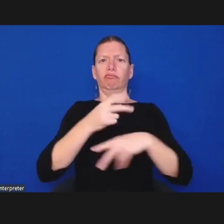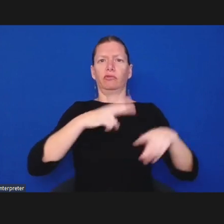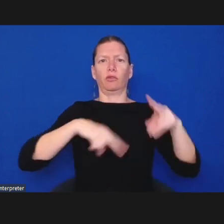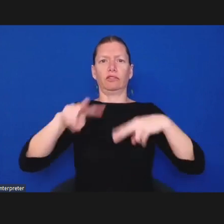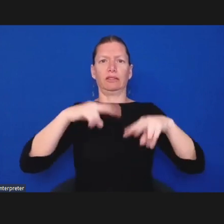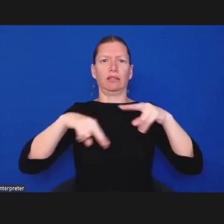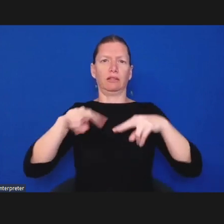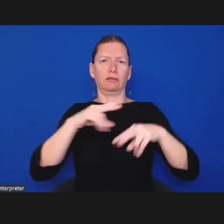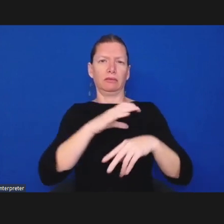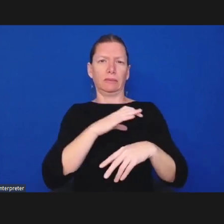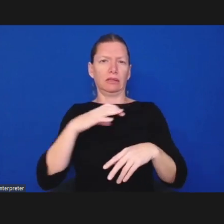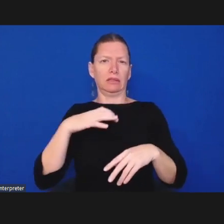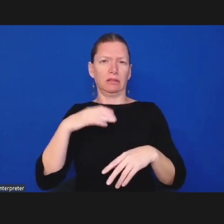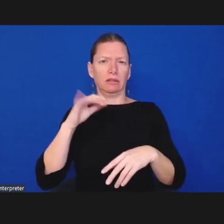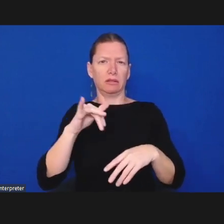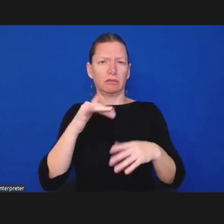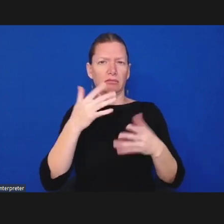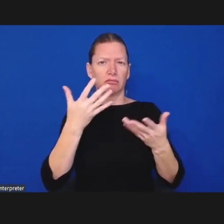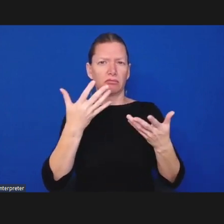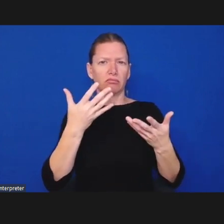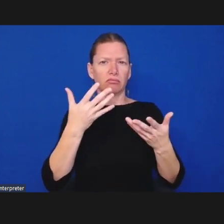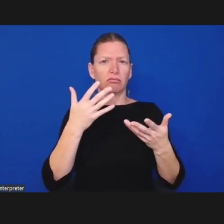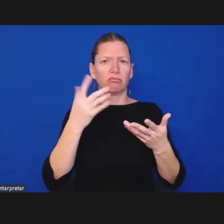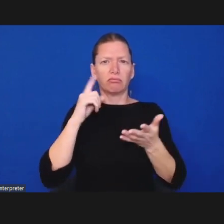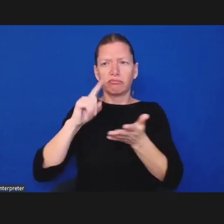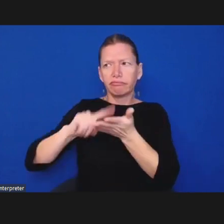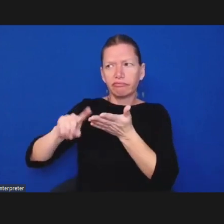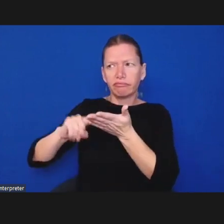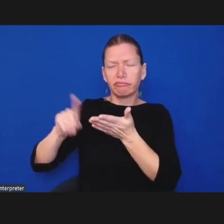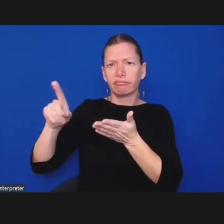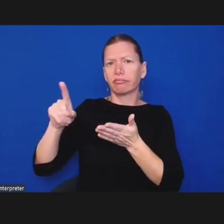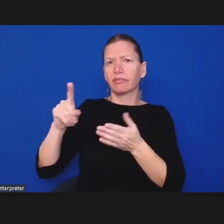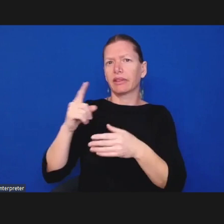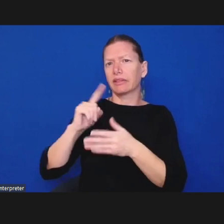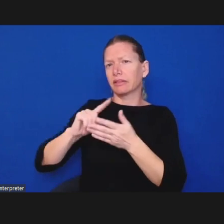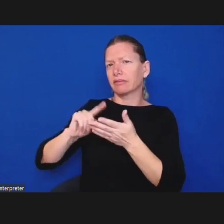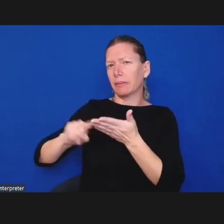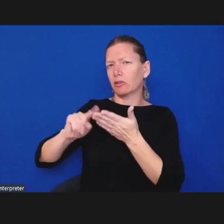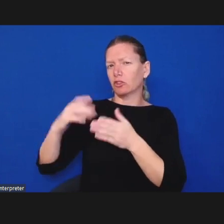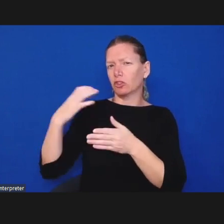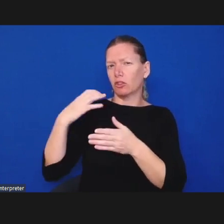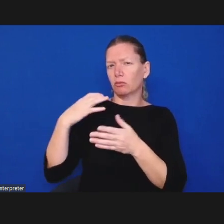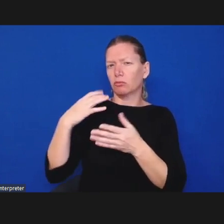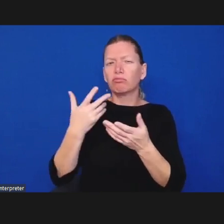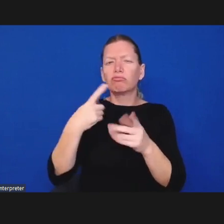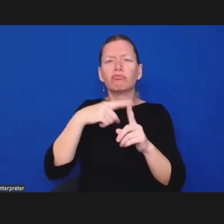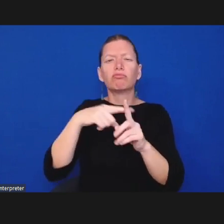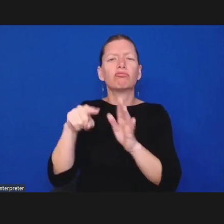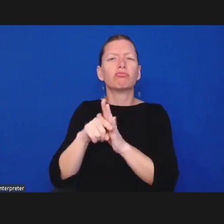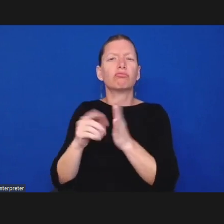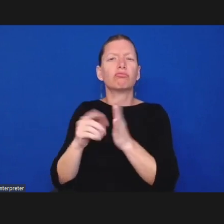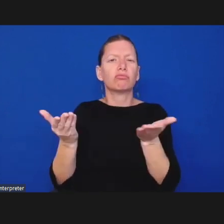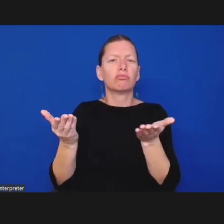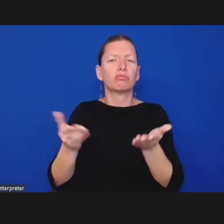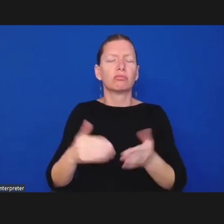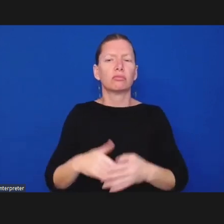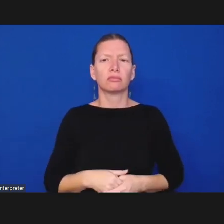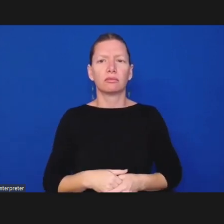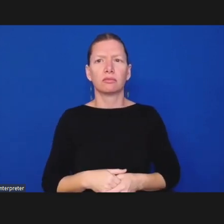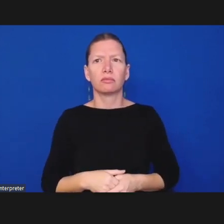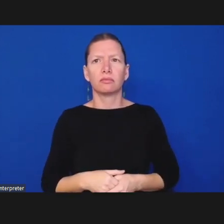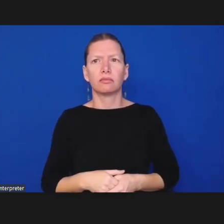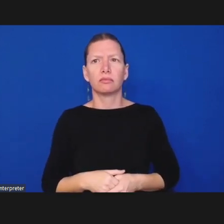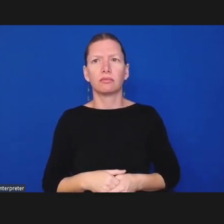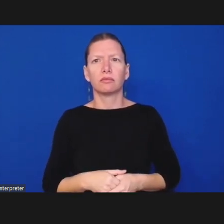great question um there are a few different things that can really um make civilian oversight